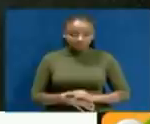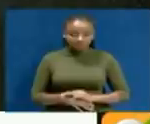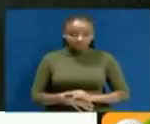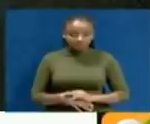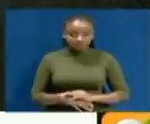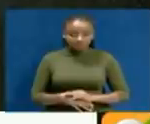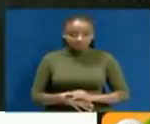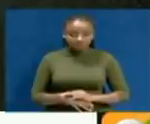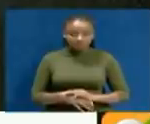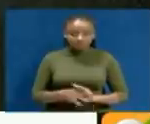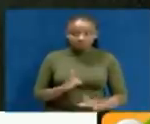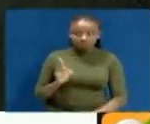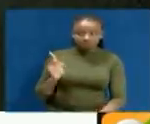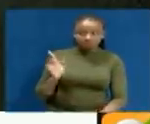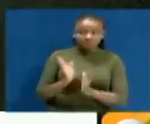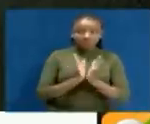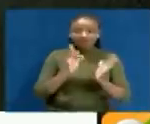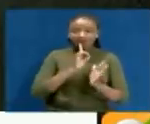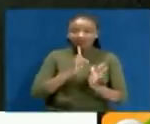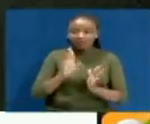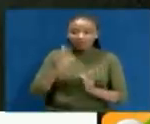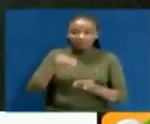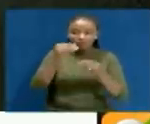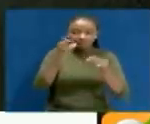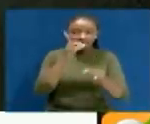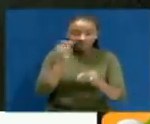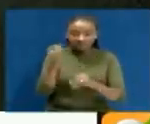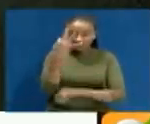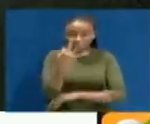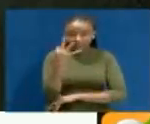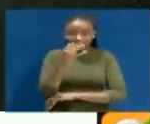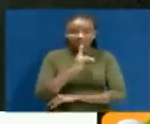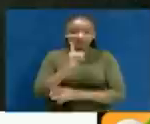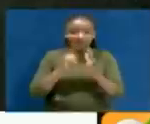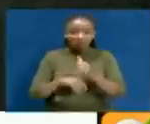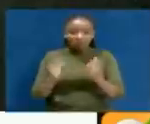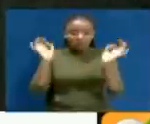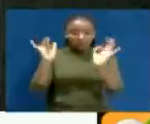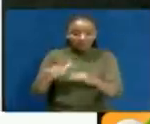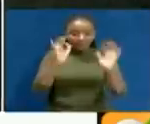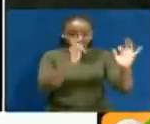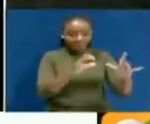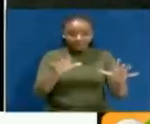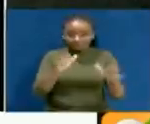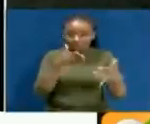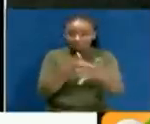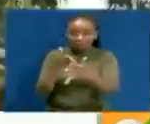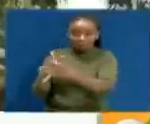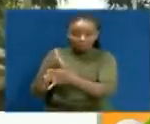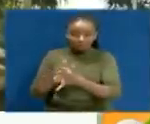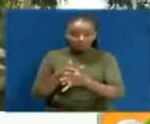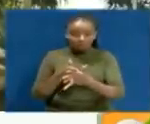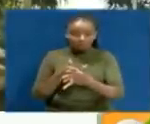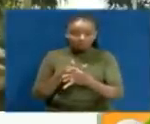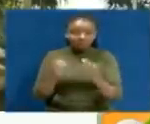Following Public Order No. 2 issued by President Uhuru Kenyatta in March, suspending all public gatherings and in-person meetings of